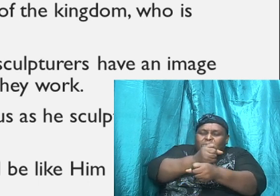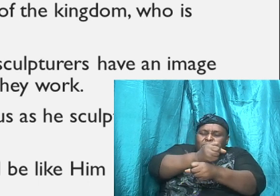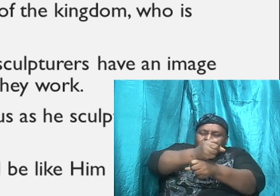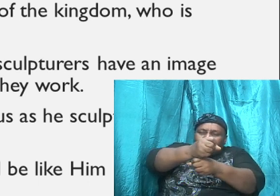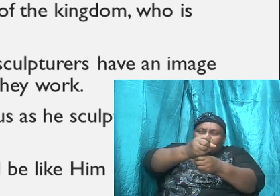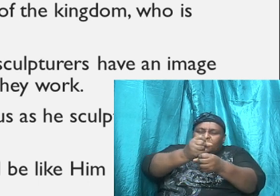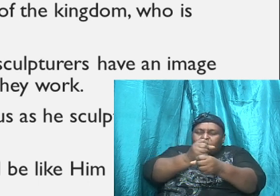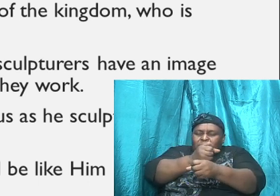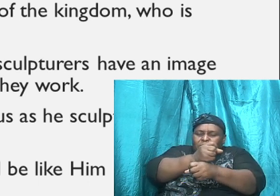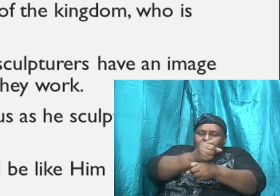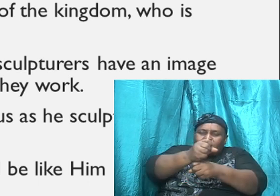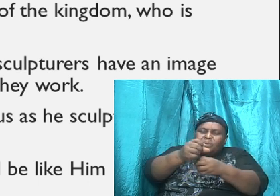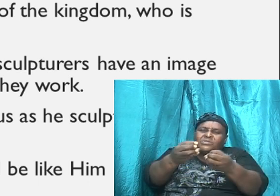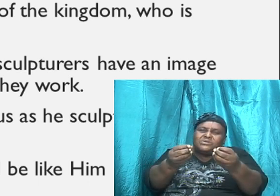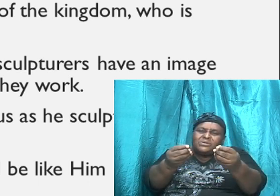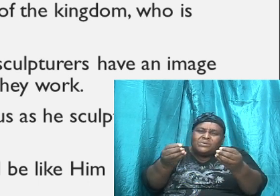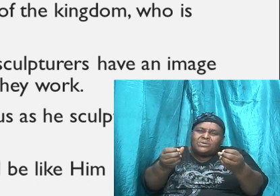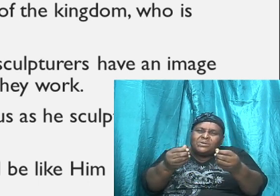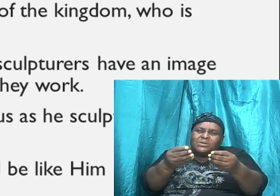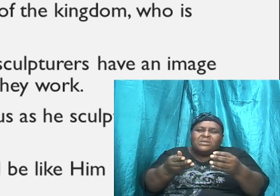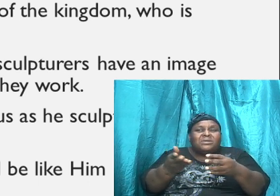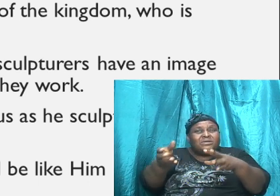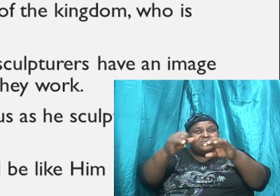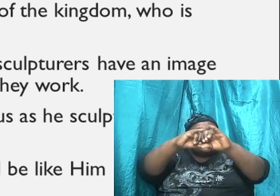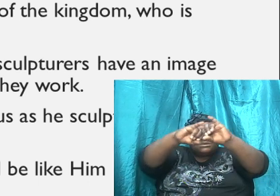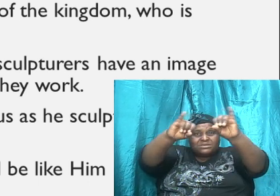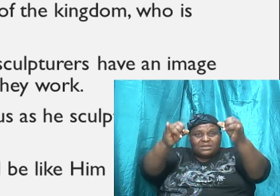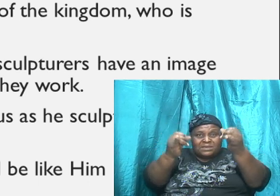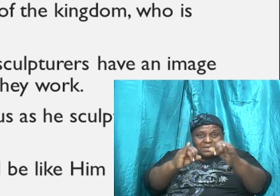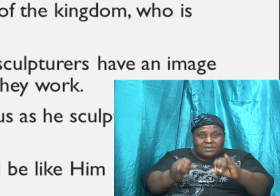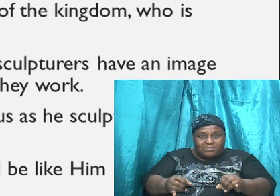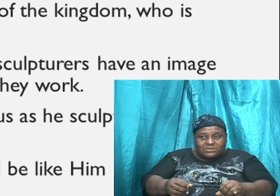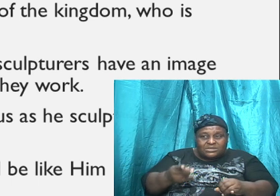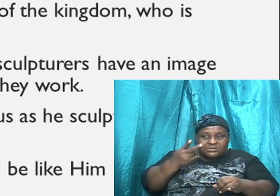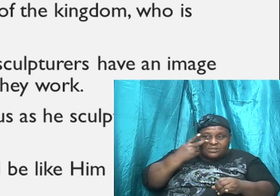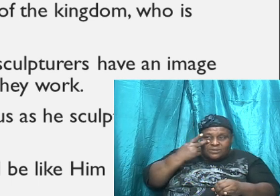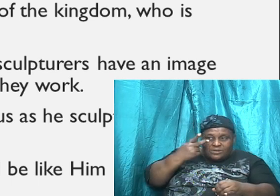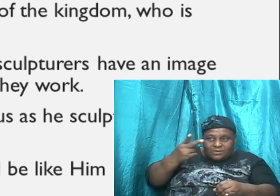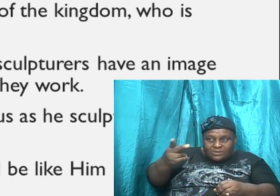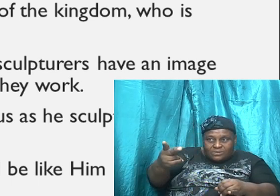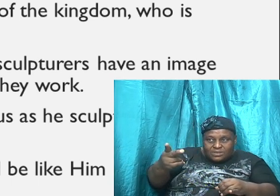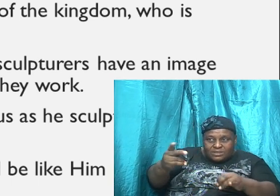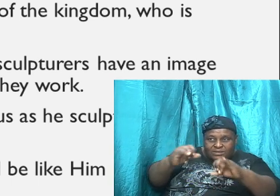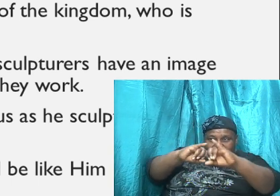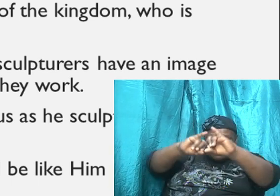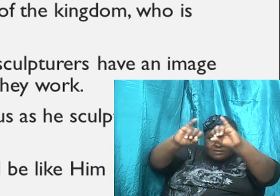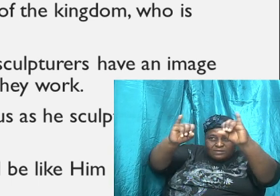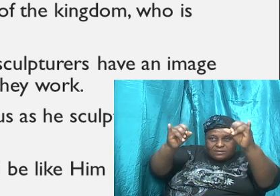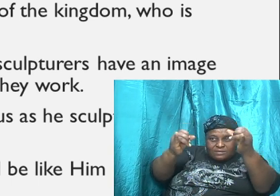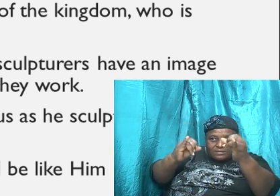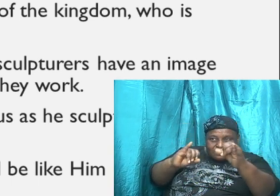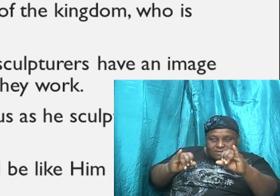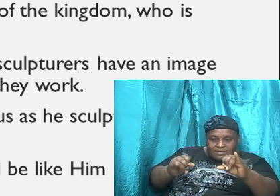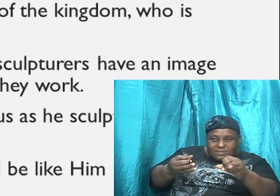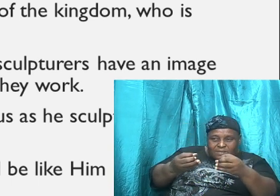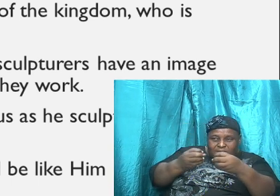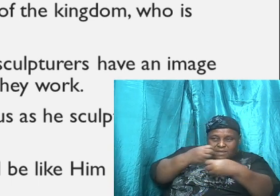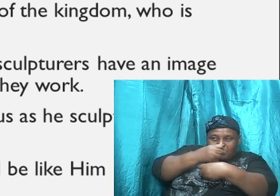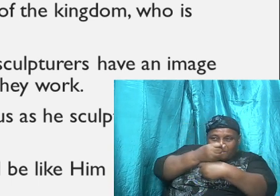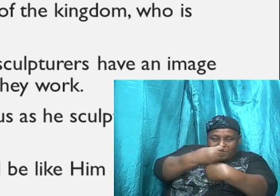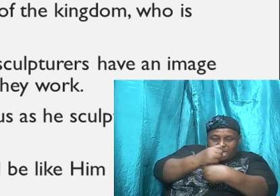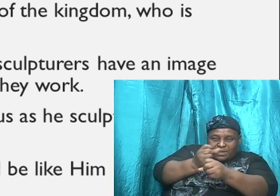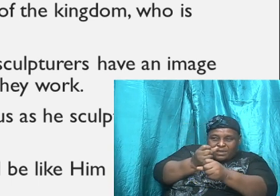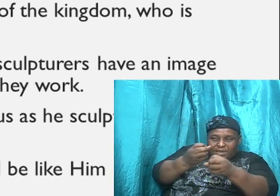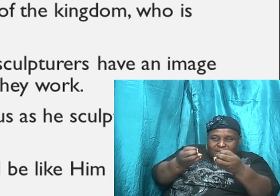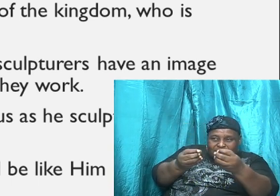that he has, and he is looking at the image in his mind, and he is forming the clay. And so